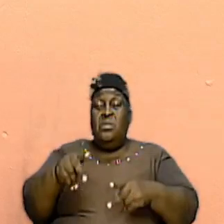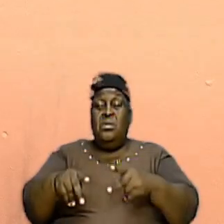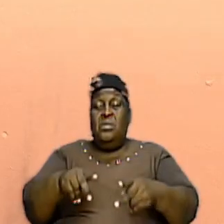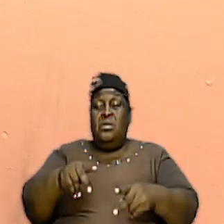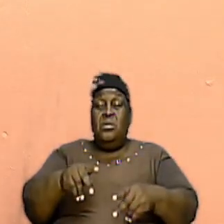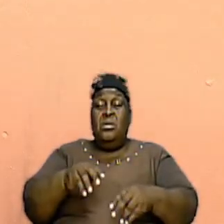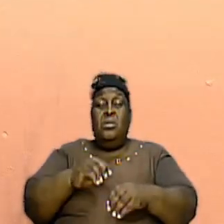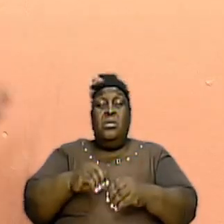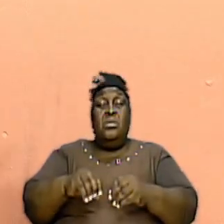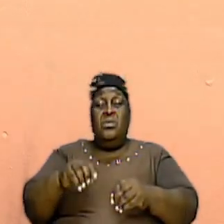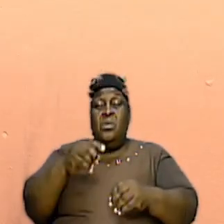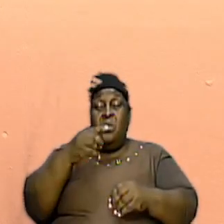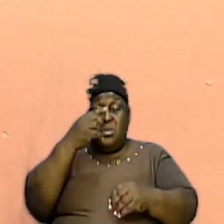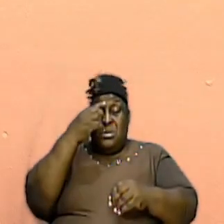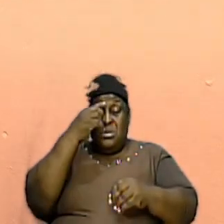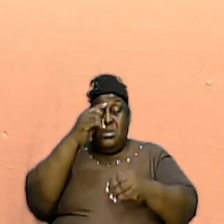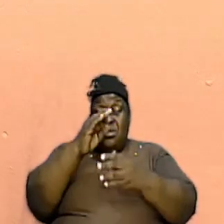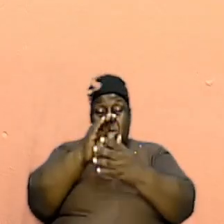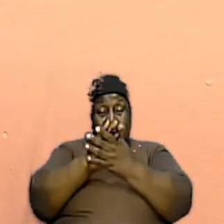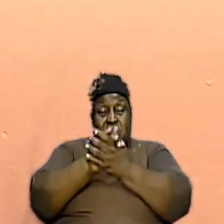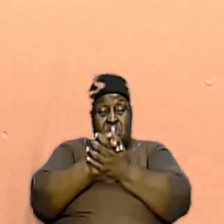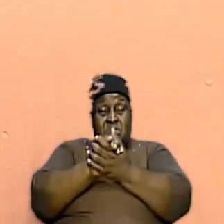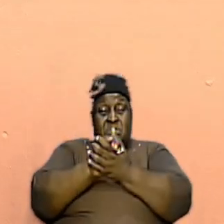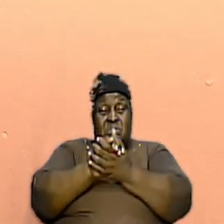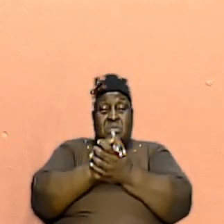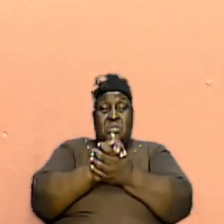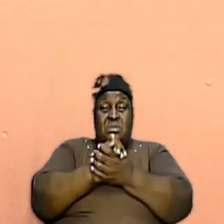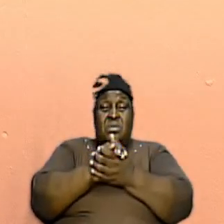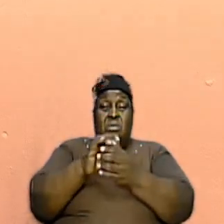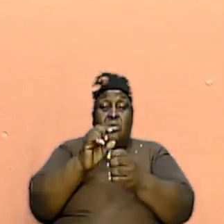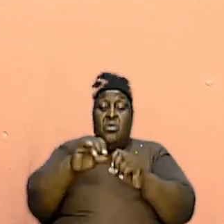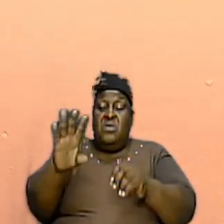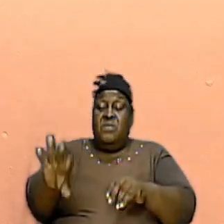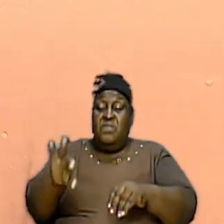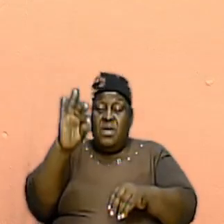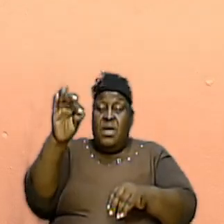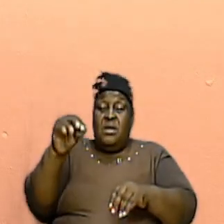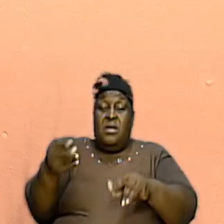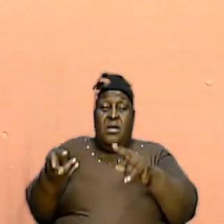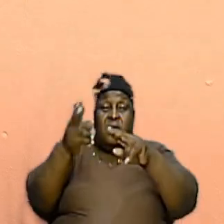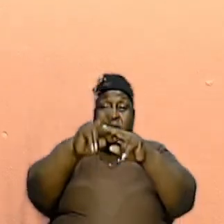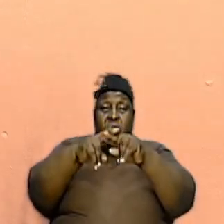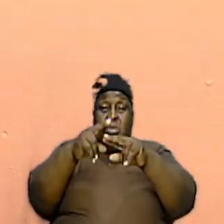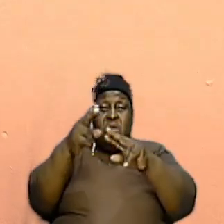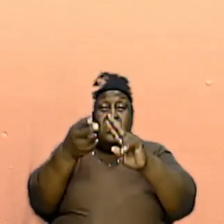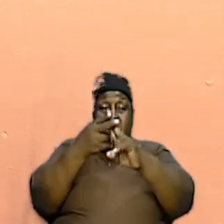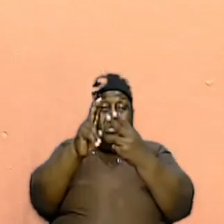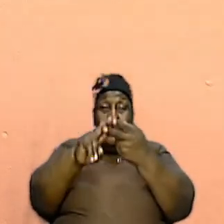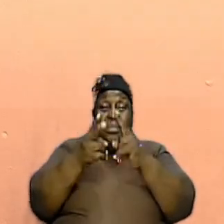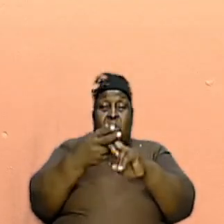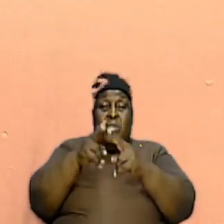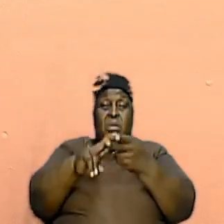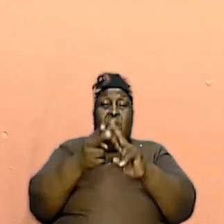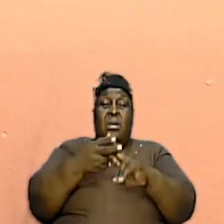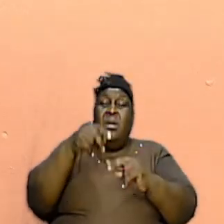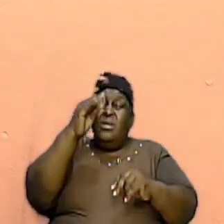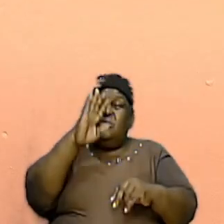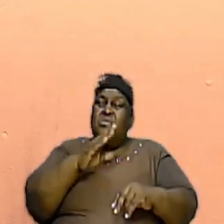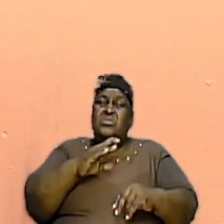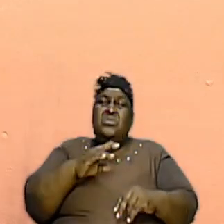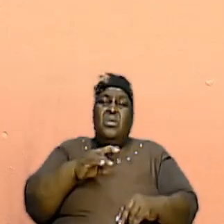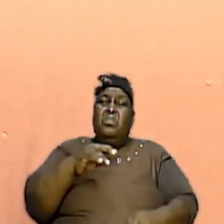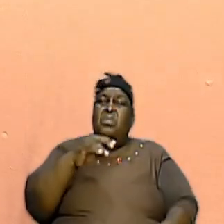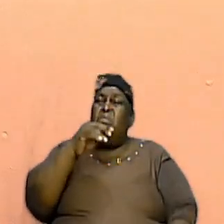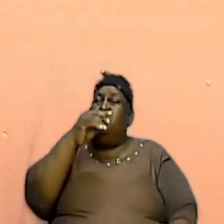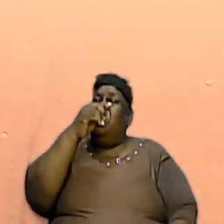don't destroy the place and God said alright I won't find them and when he couldn't find them he increased the number and God was just so patient God was